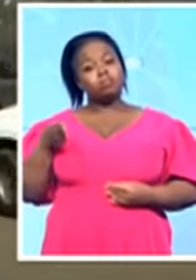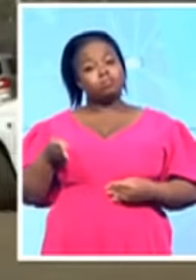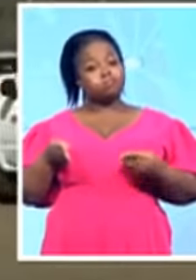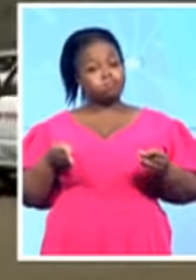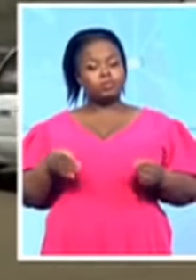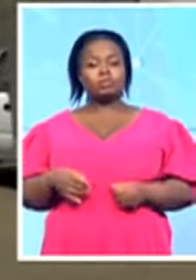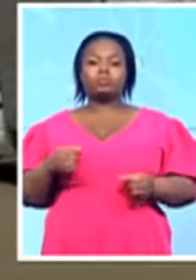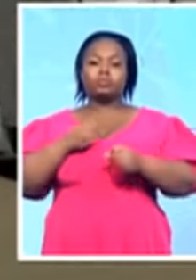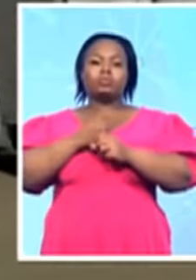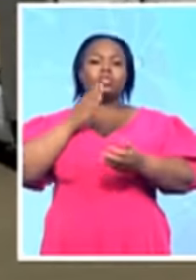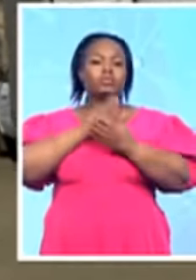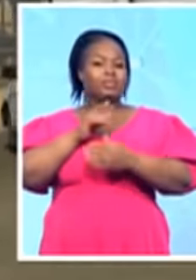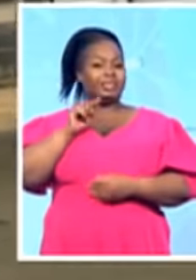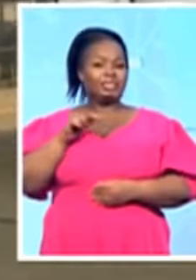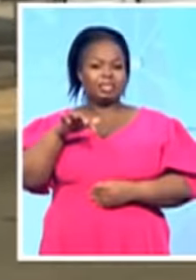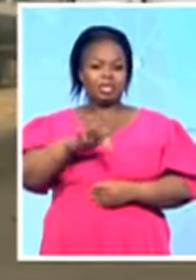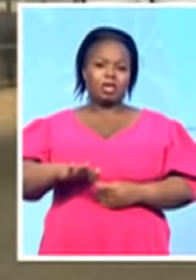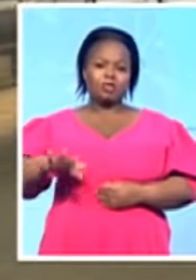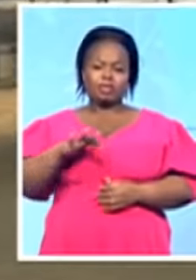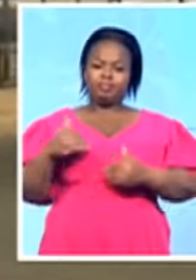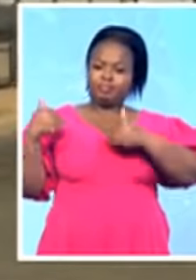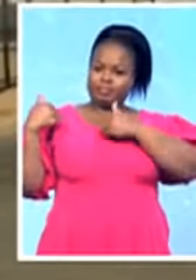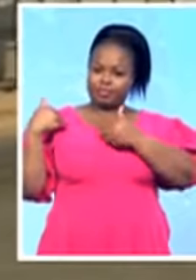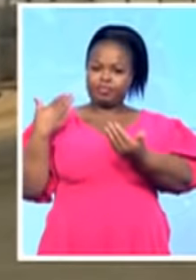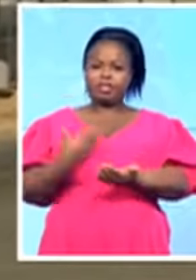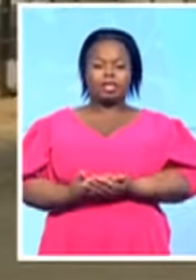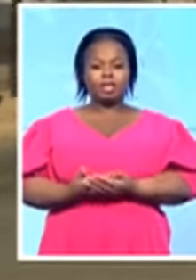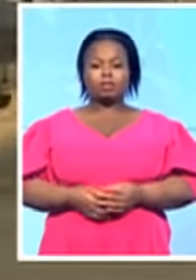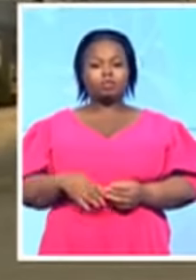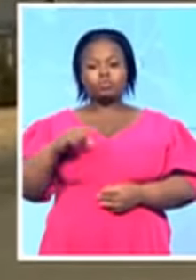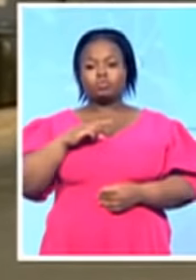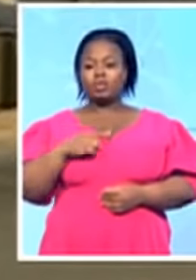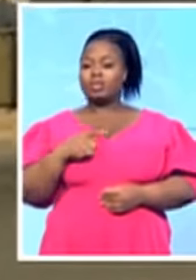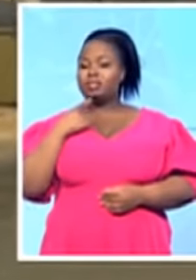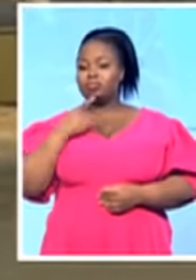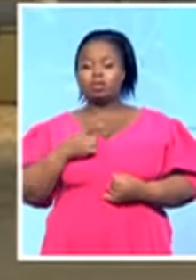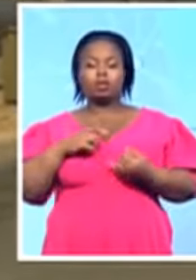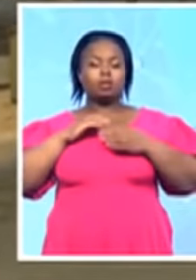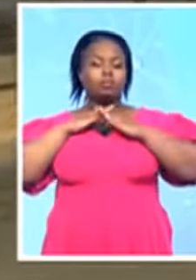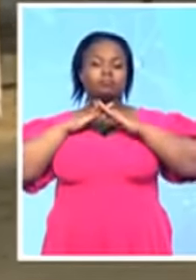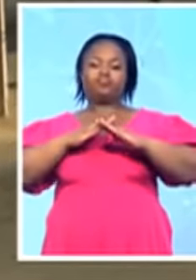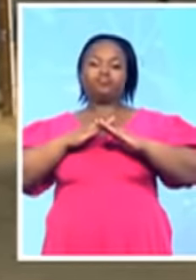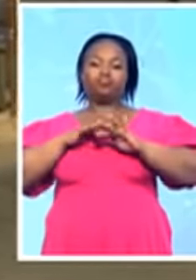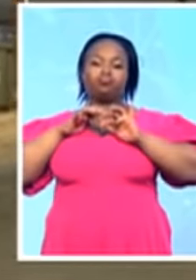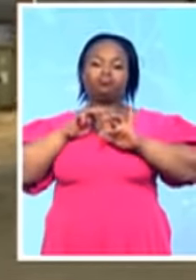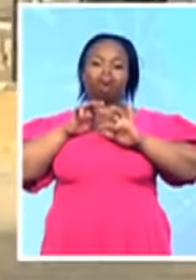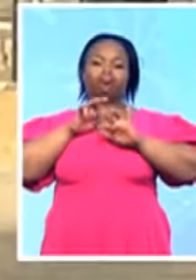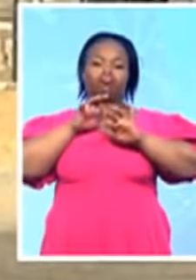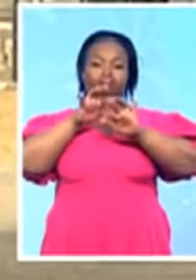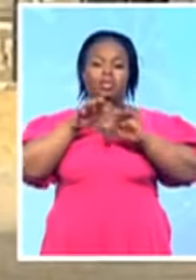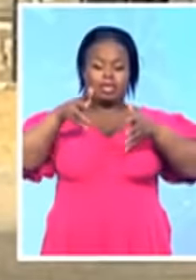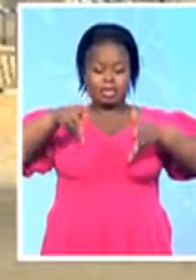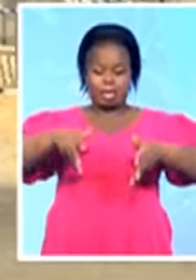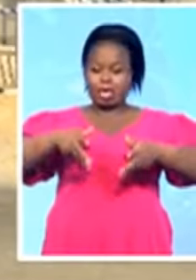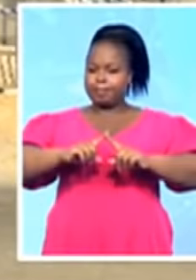safe, that there are no people or protesters that are coming anywhere near this facility at the moment. What are you